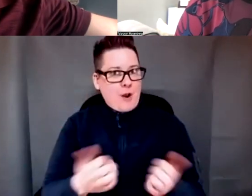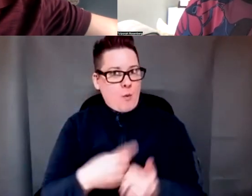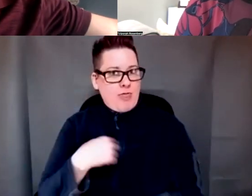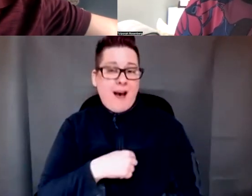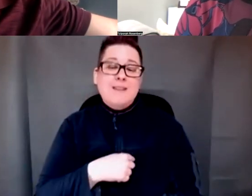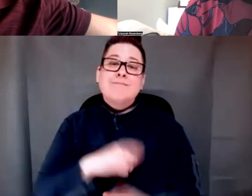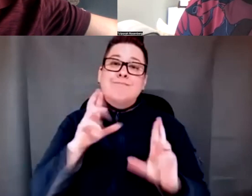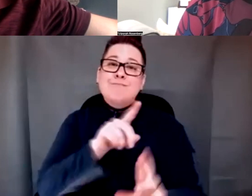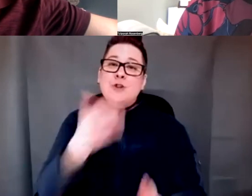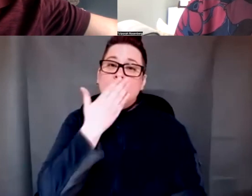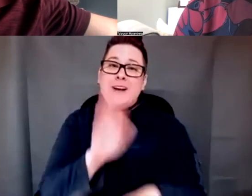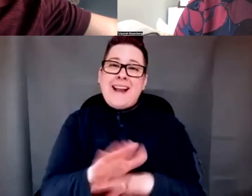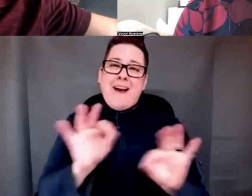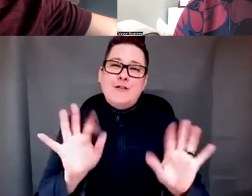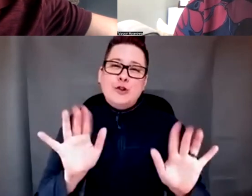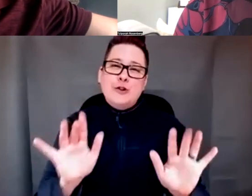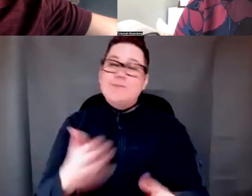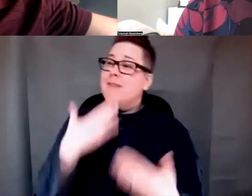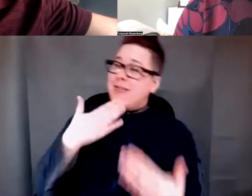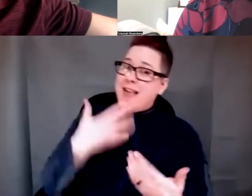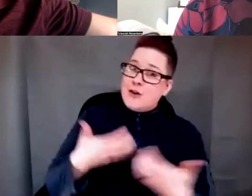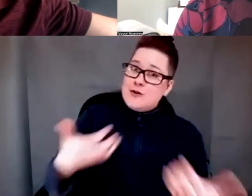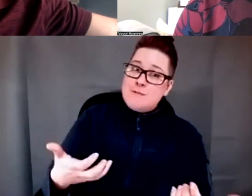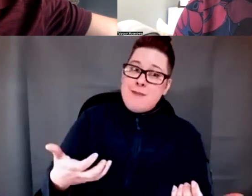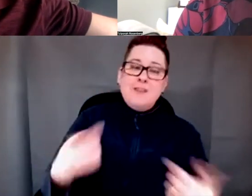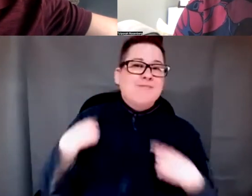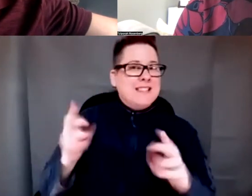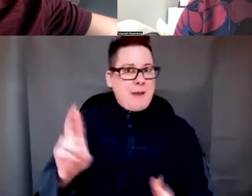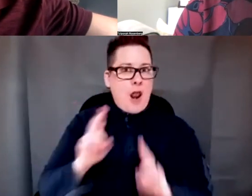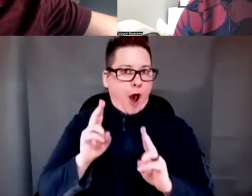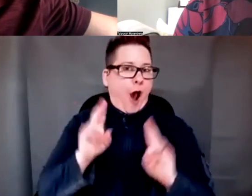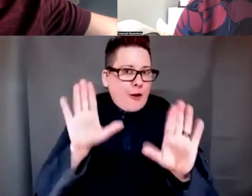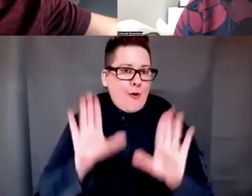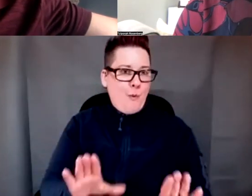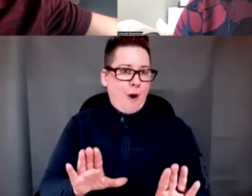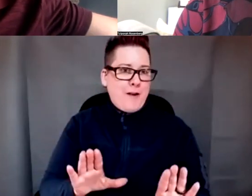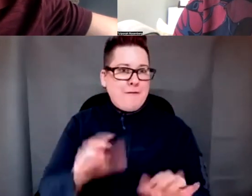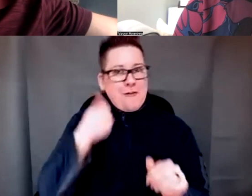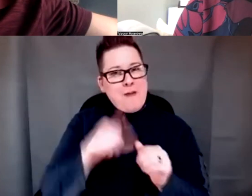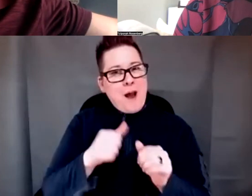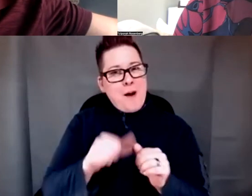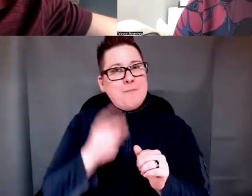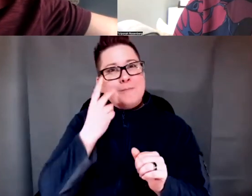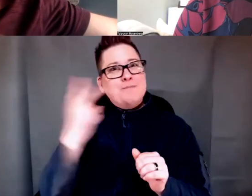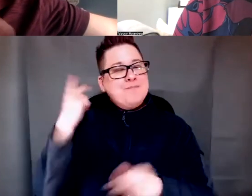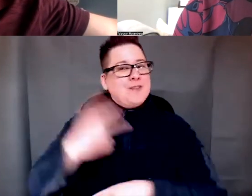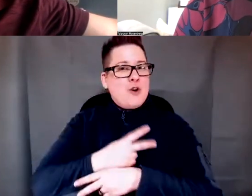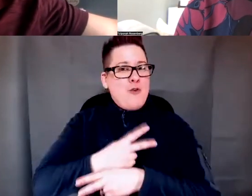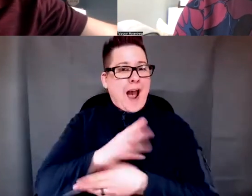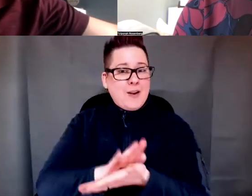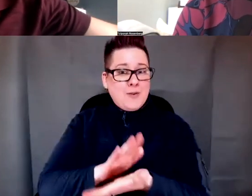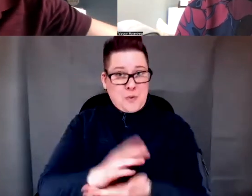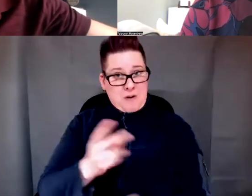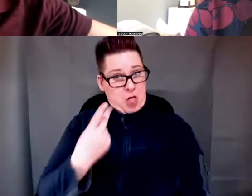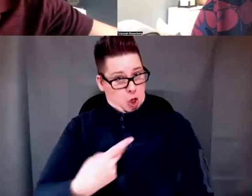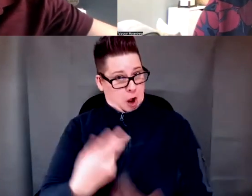I wish everybody a good afternoon. Thank you so much. It's been an honor. So wonderful. Remember all those times in graduate school and look at us now